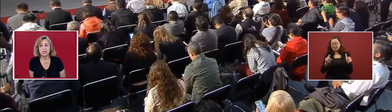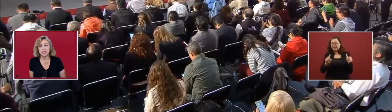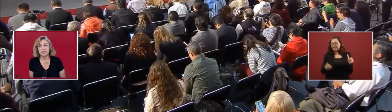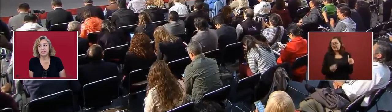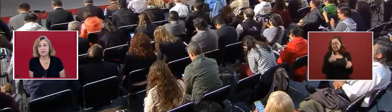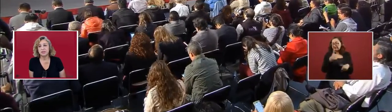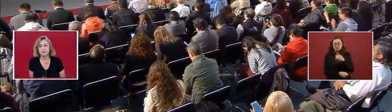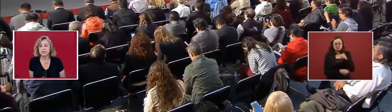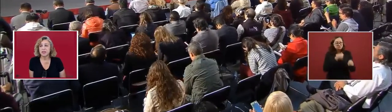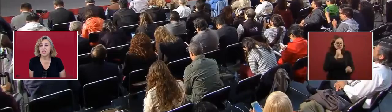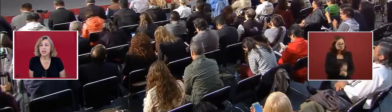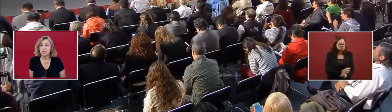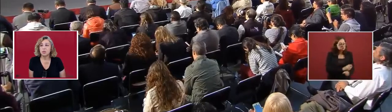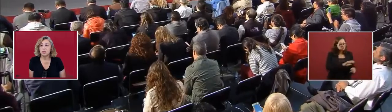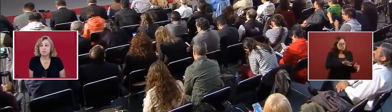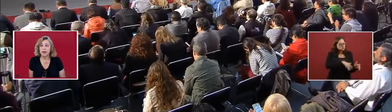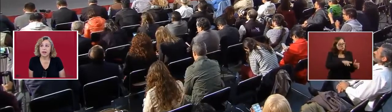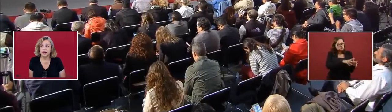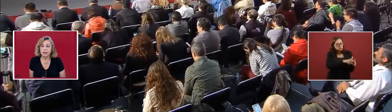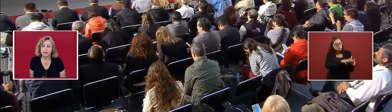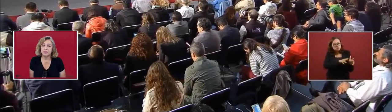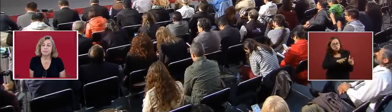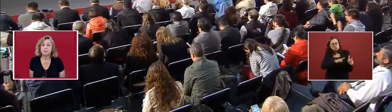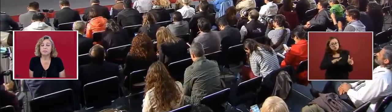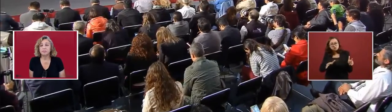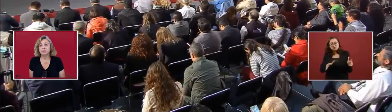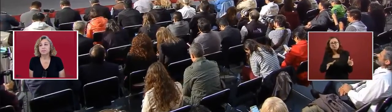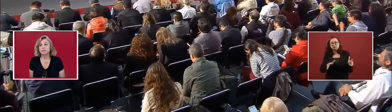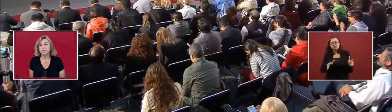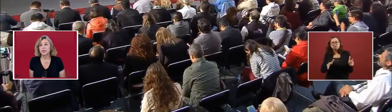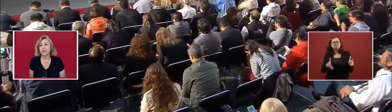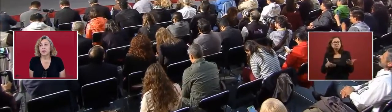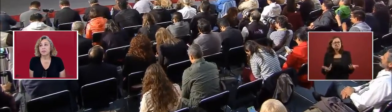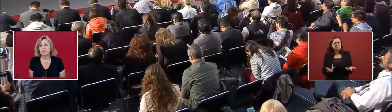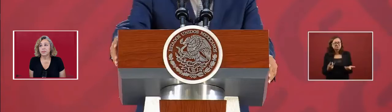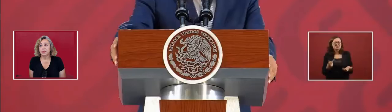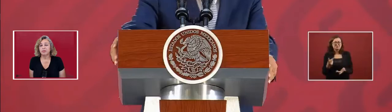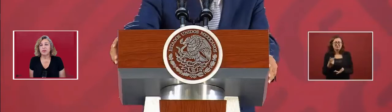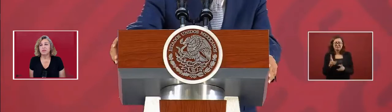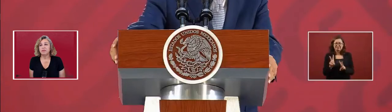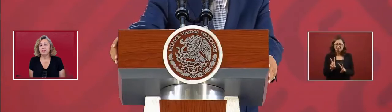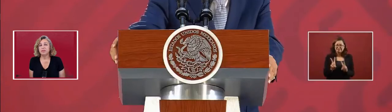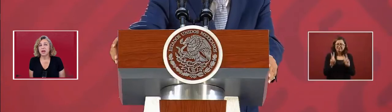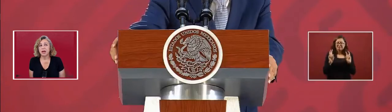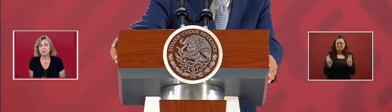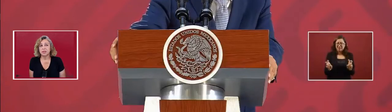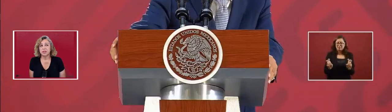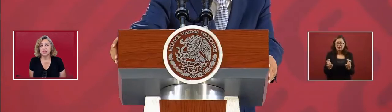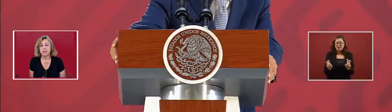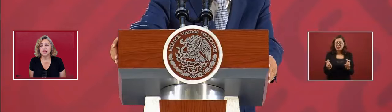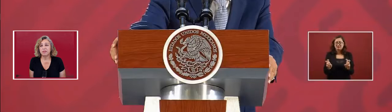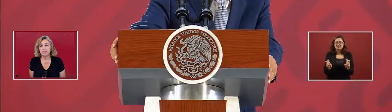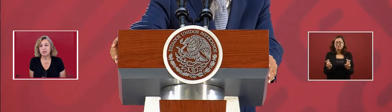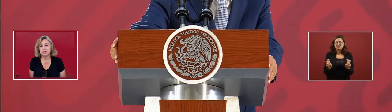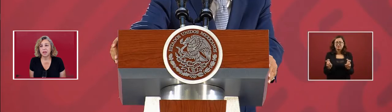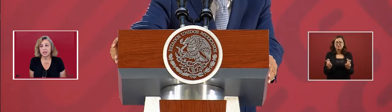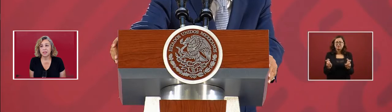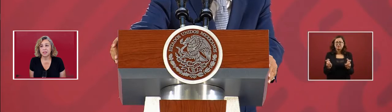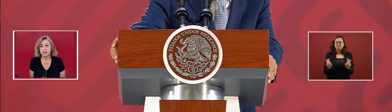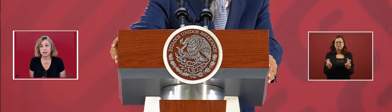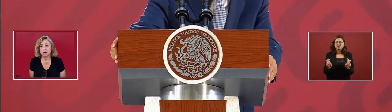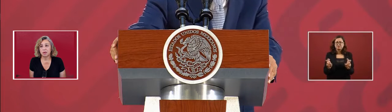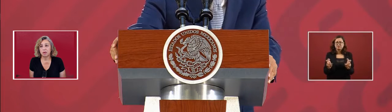in 36 years, you will find very few times did they even